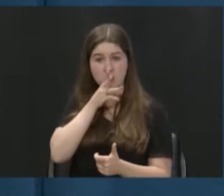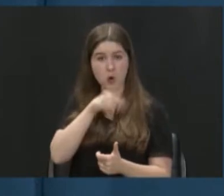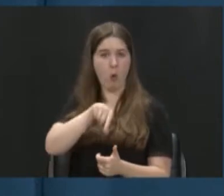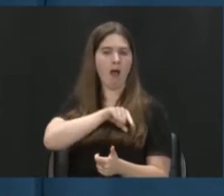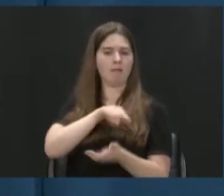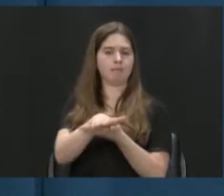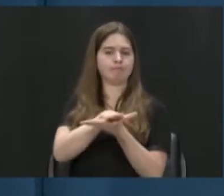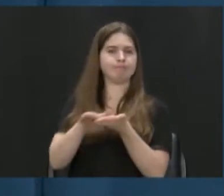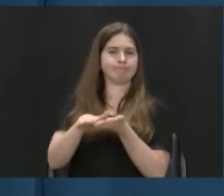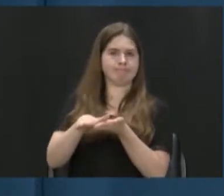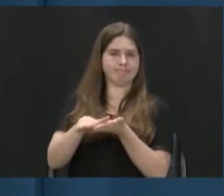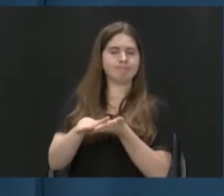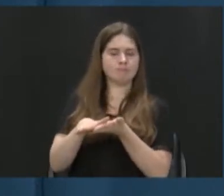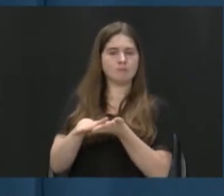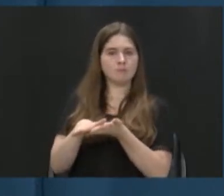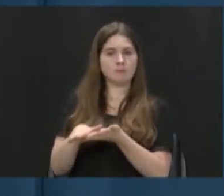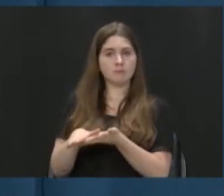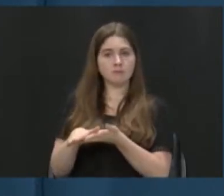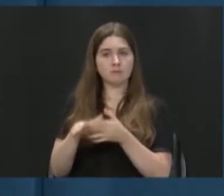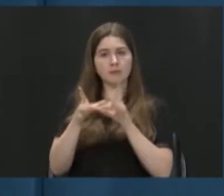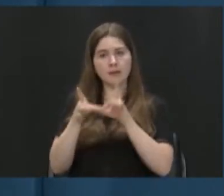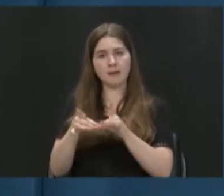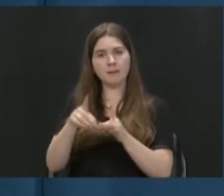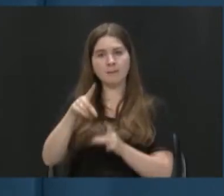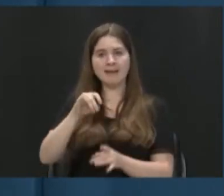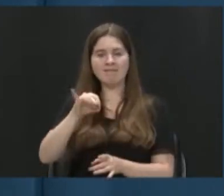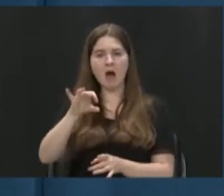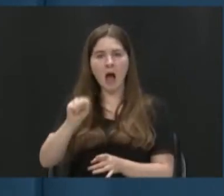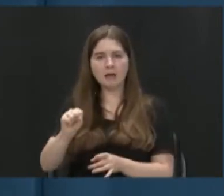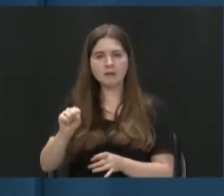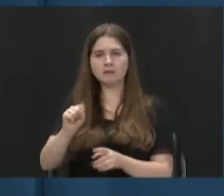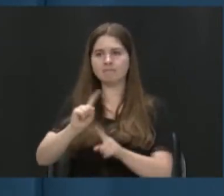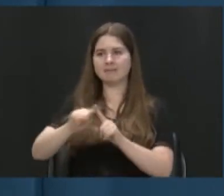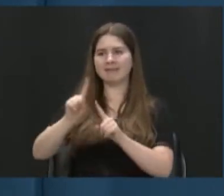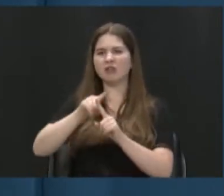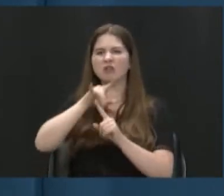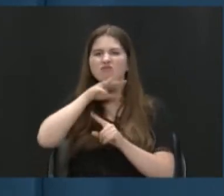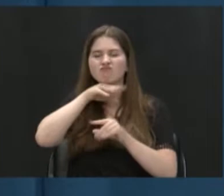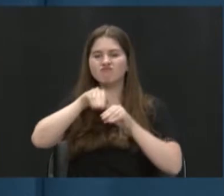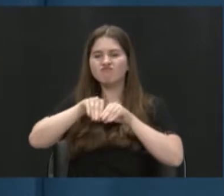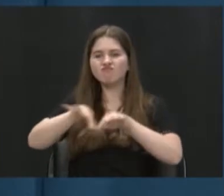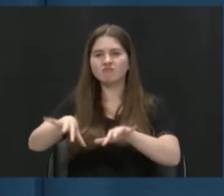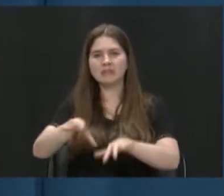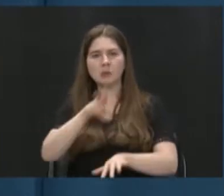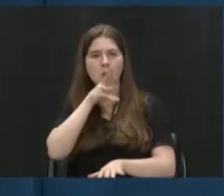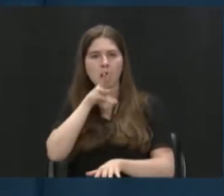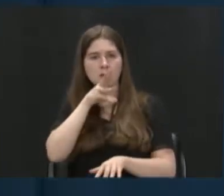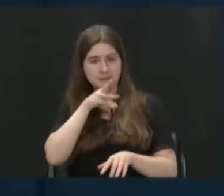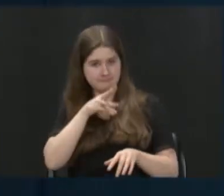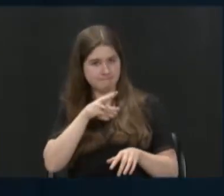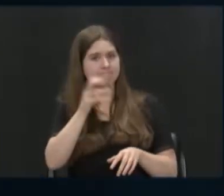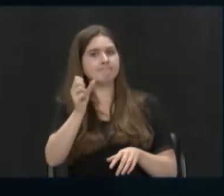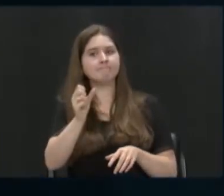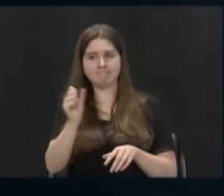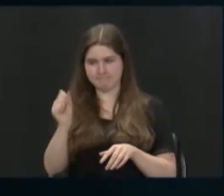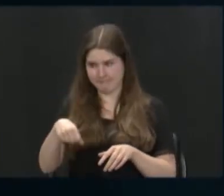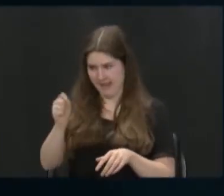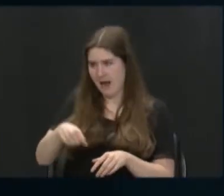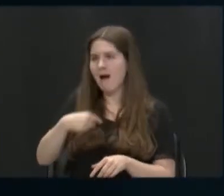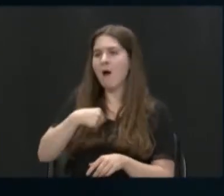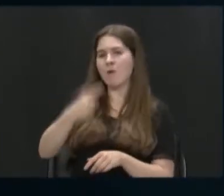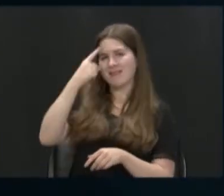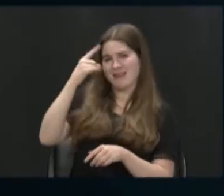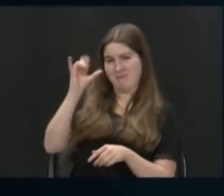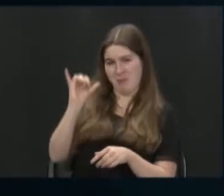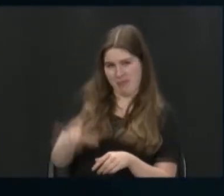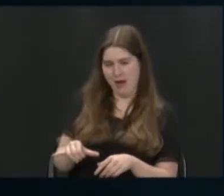in regards to PFAS and some other contaminants. That was the one I was thinking of, and we actually, a year ago or so on